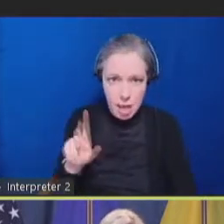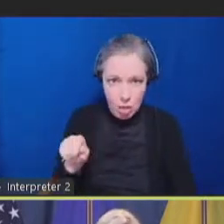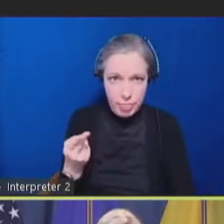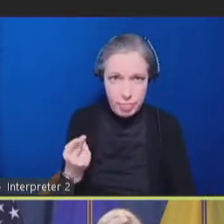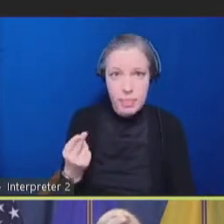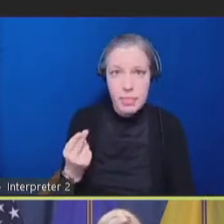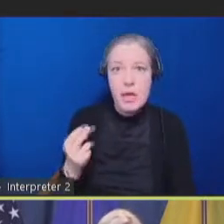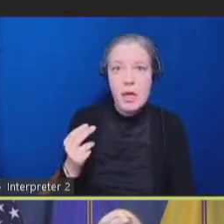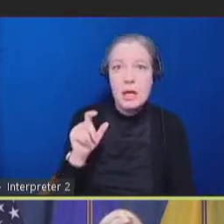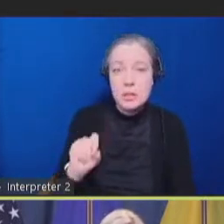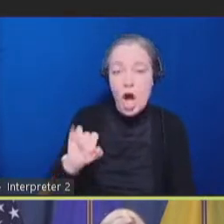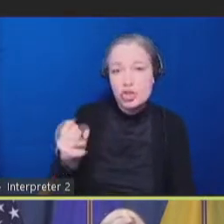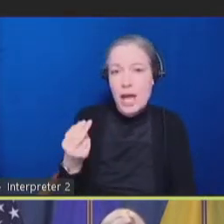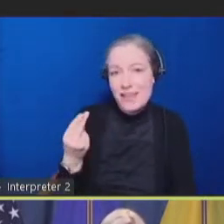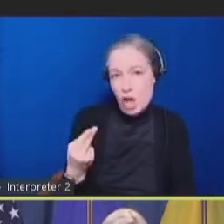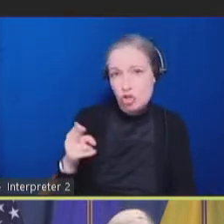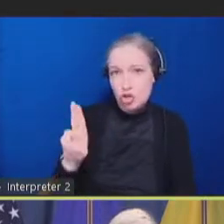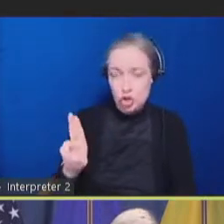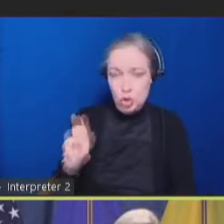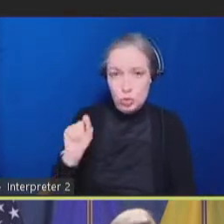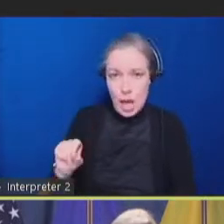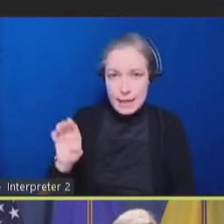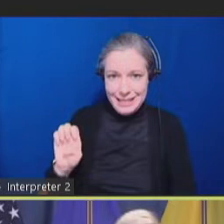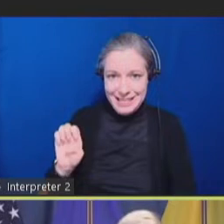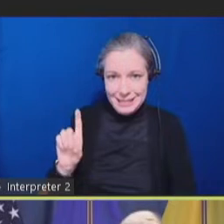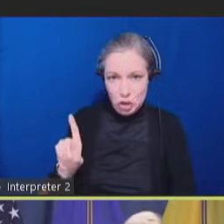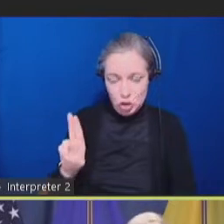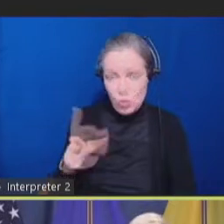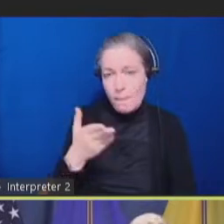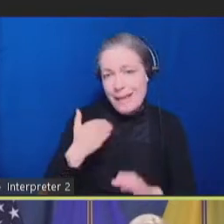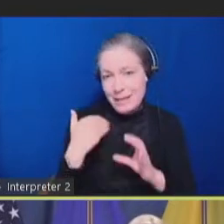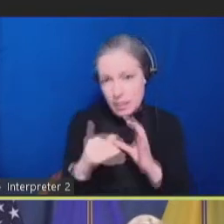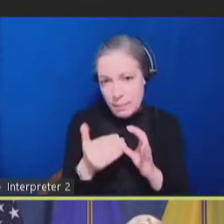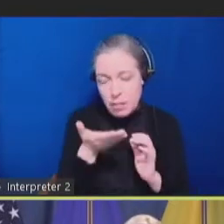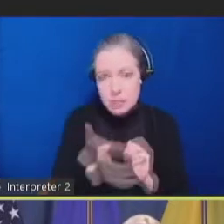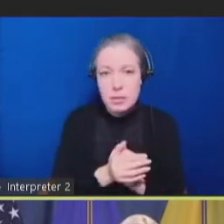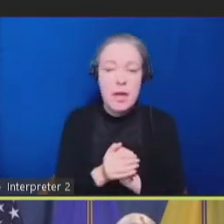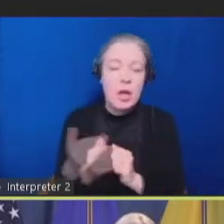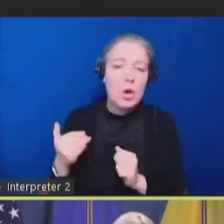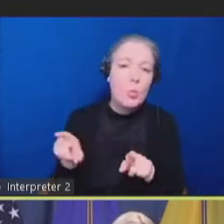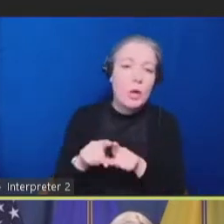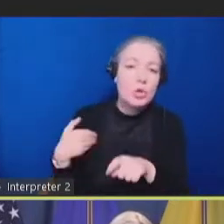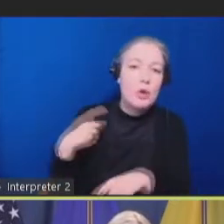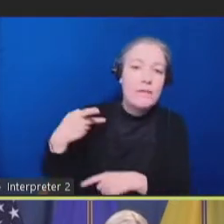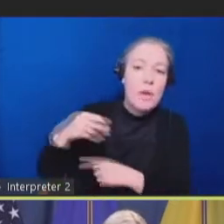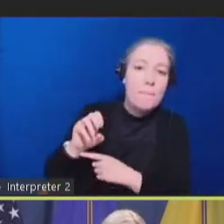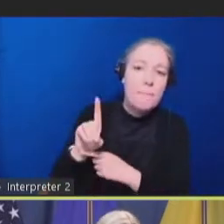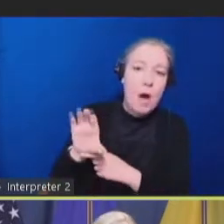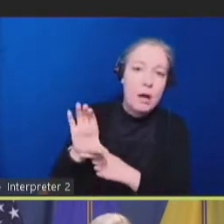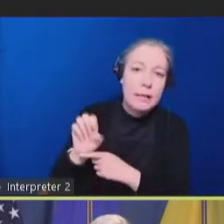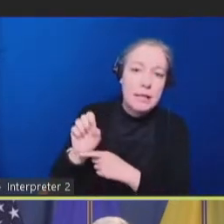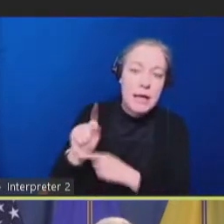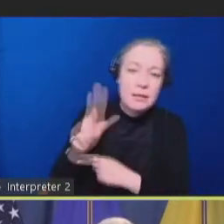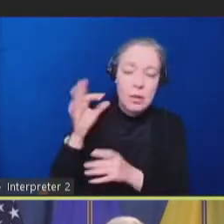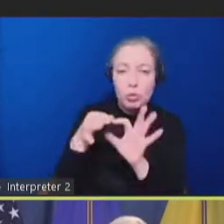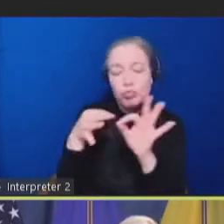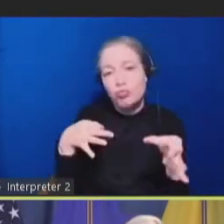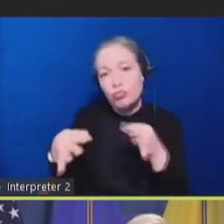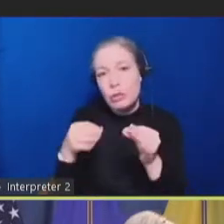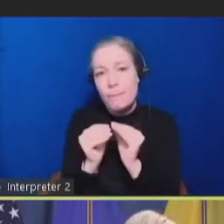We have a podcast that talks a lot about COVID-19 and the impact on people with disabilities. Thank you so much.